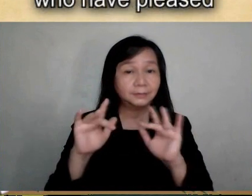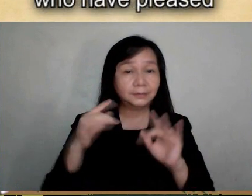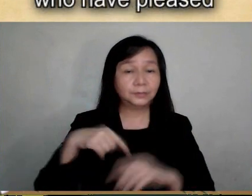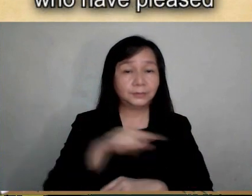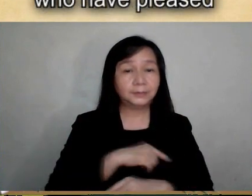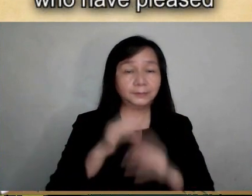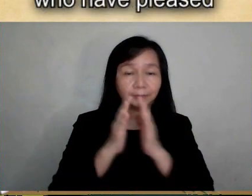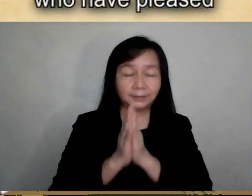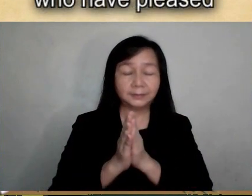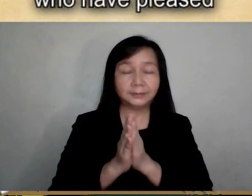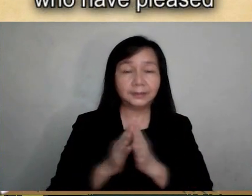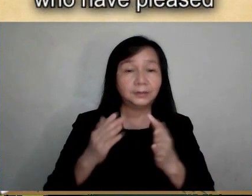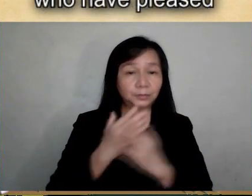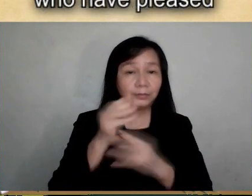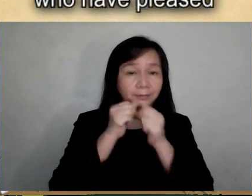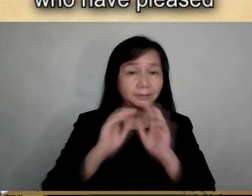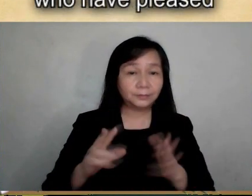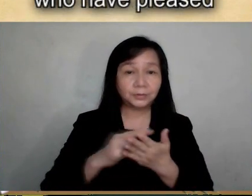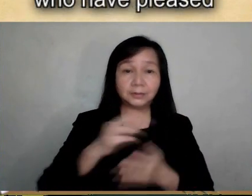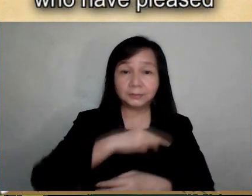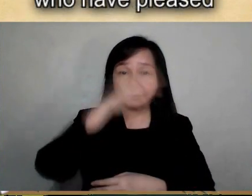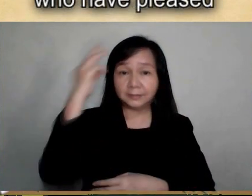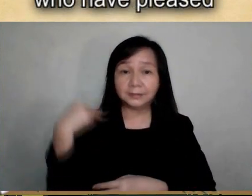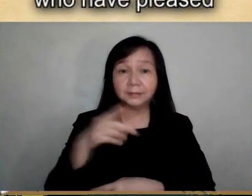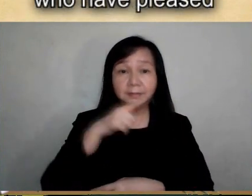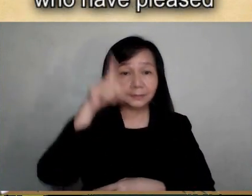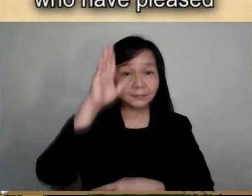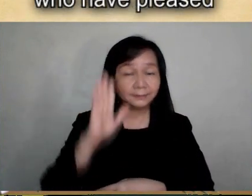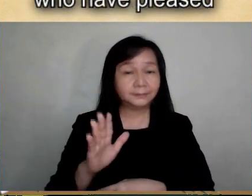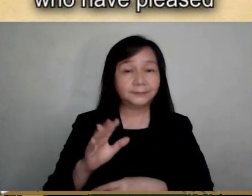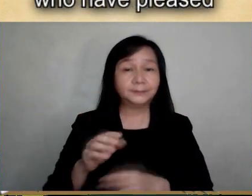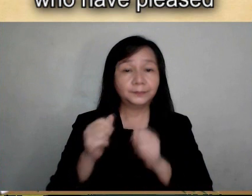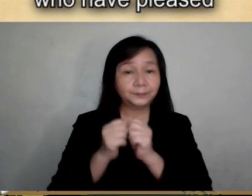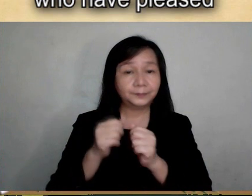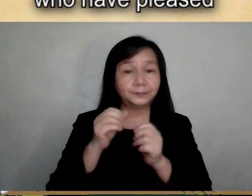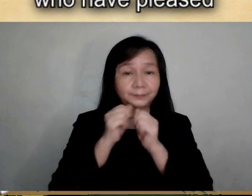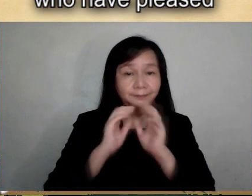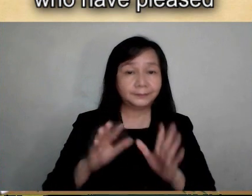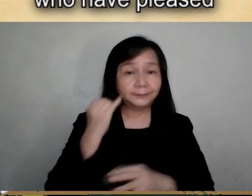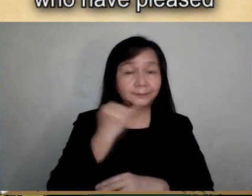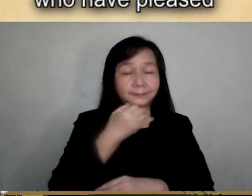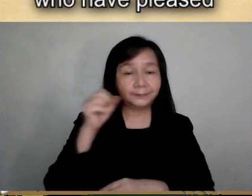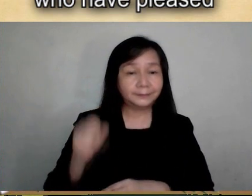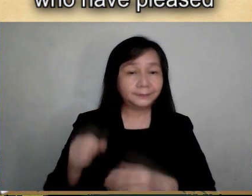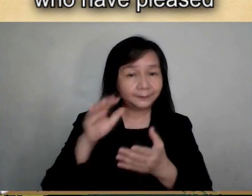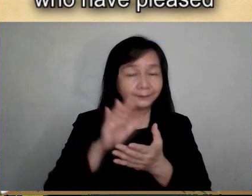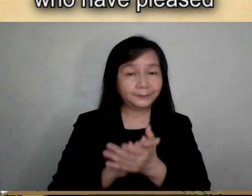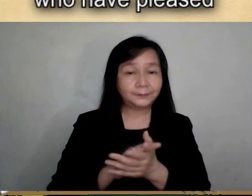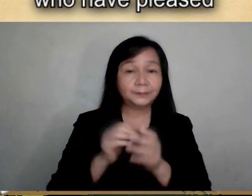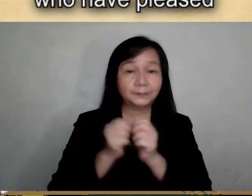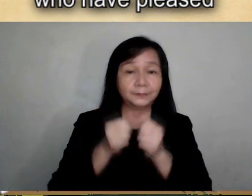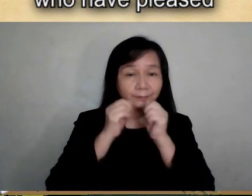Have mercy on us all, we pray, that with the blessed Virgin Mary, Mother of God, with blessed Joseph, her spouse, with the blessed